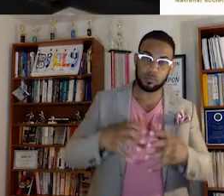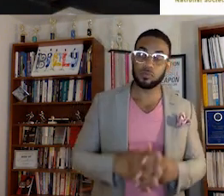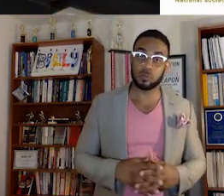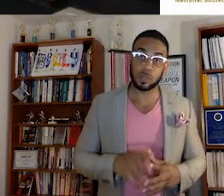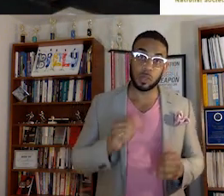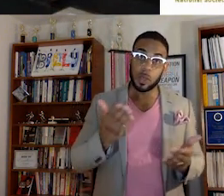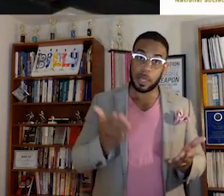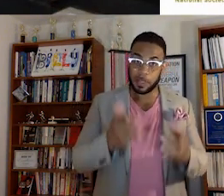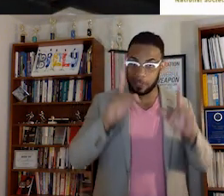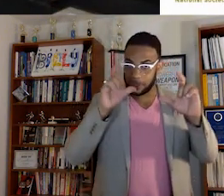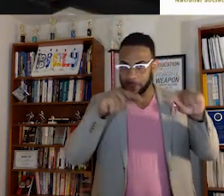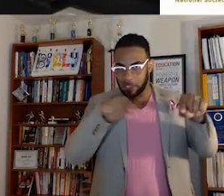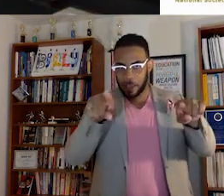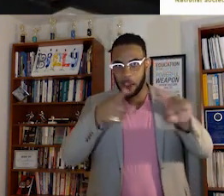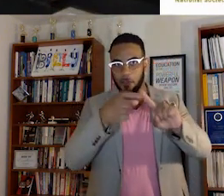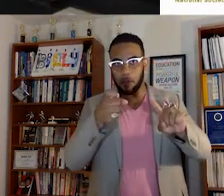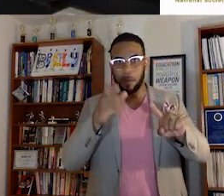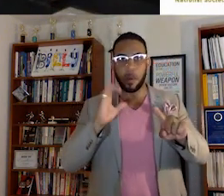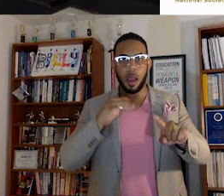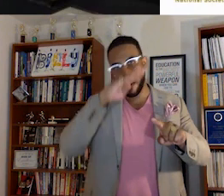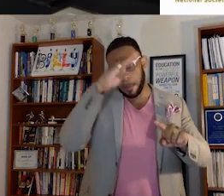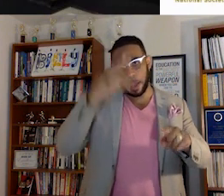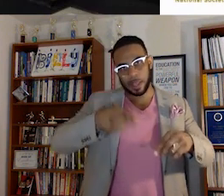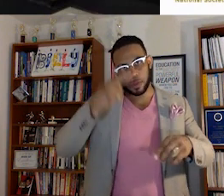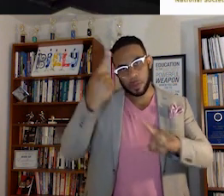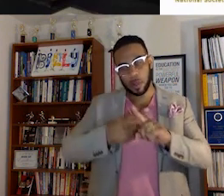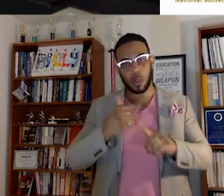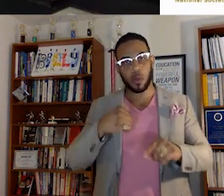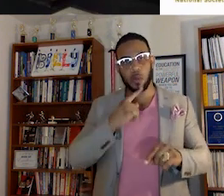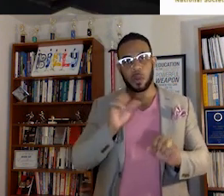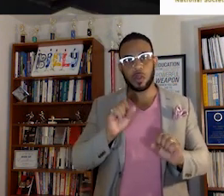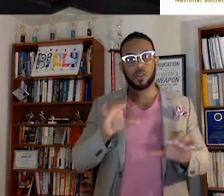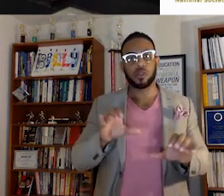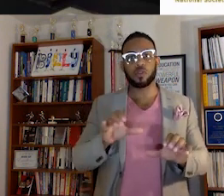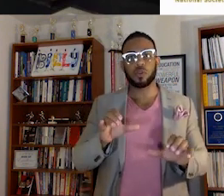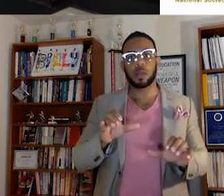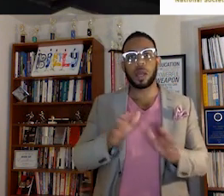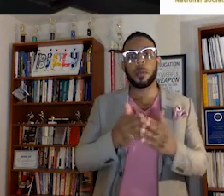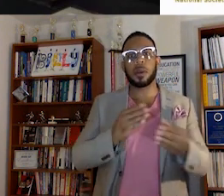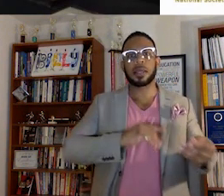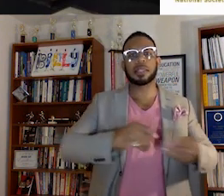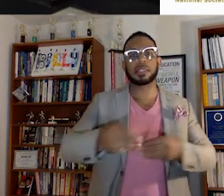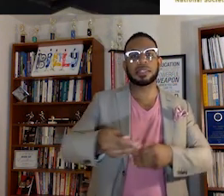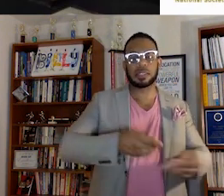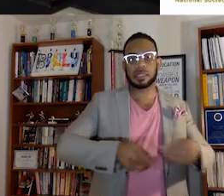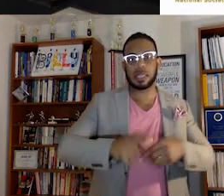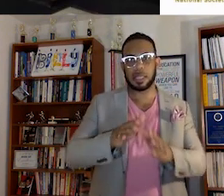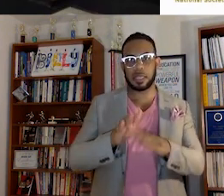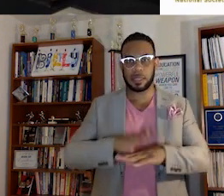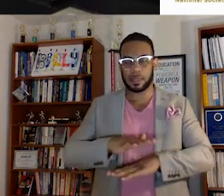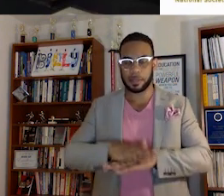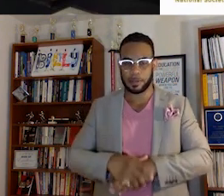So here's a shot from our Black History Month where we were doing a book exchange at the table.